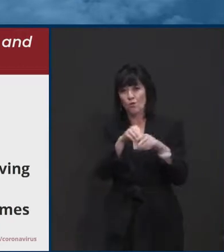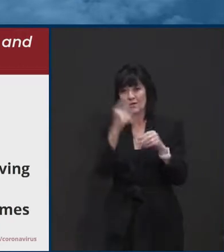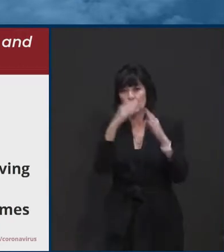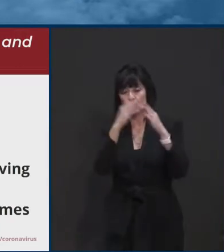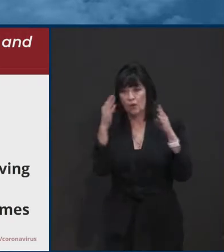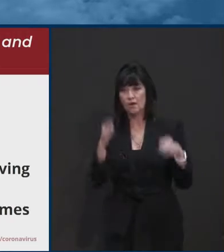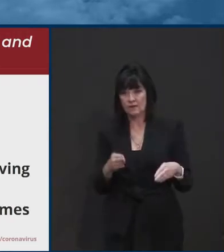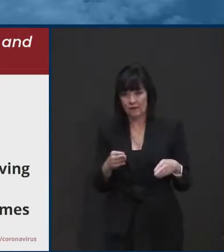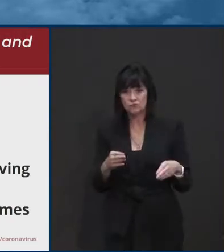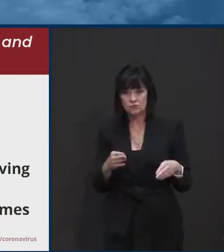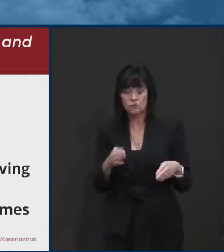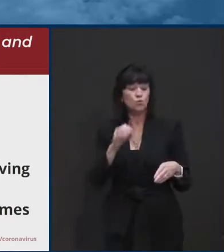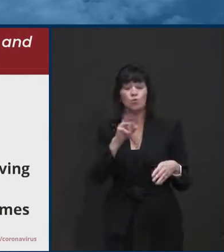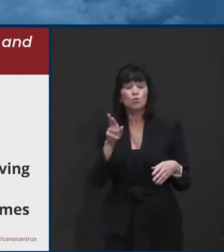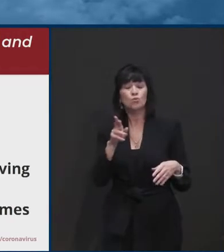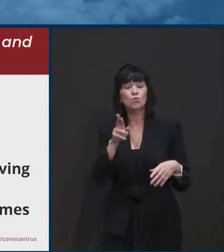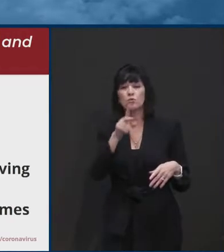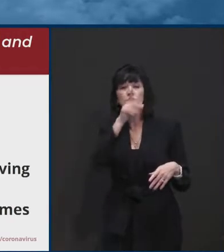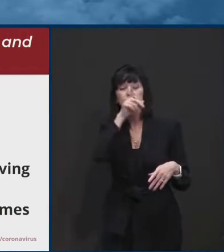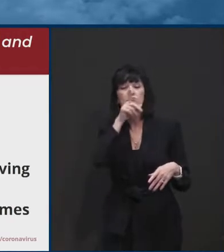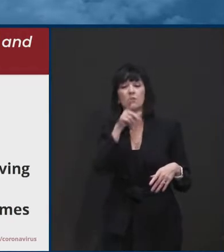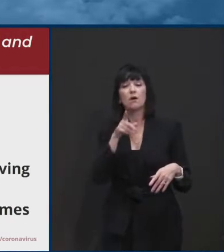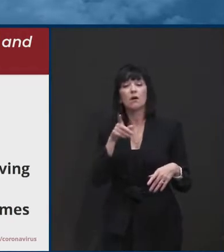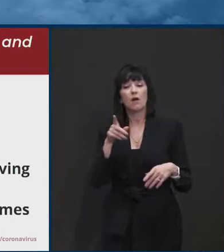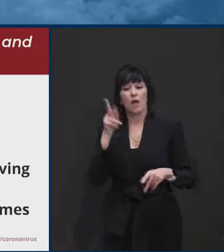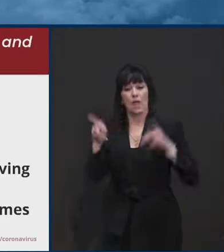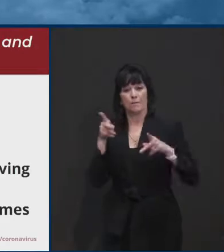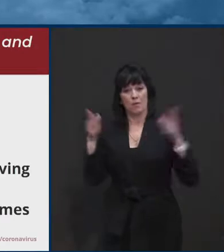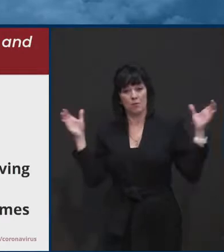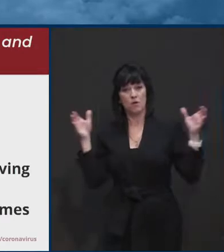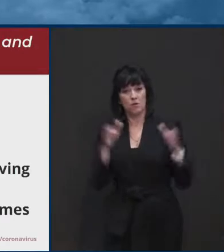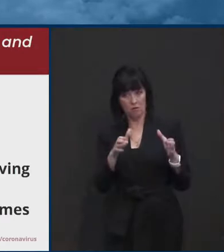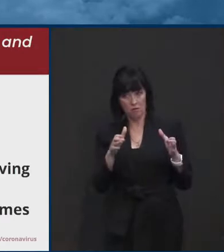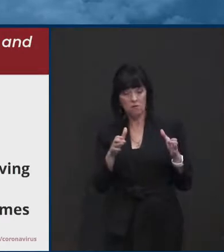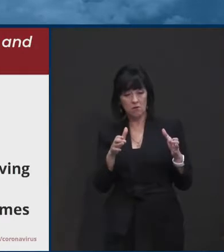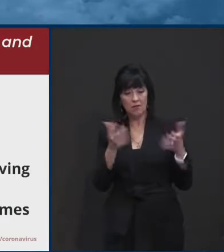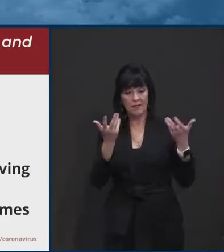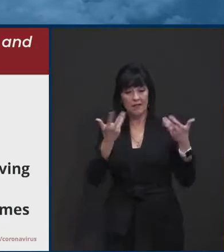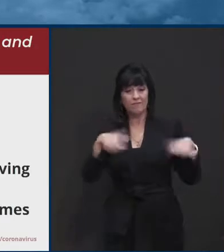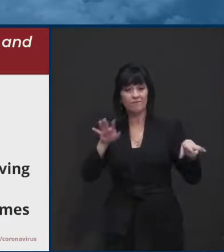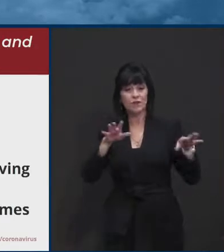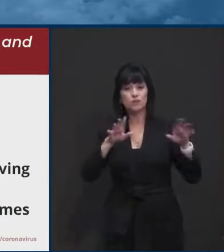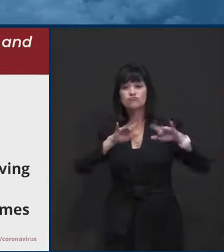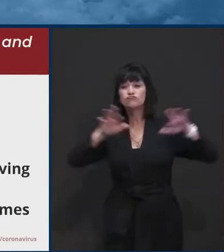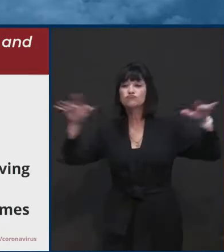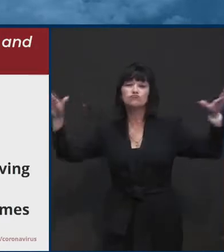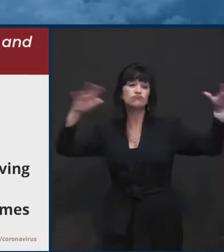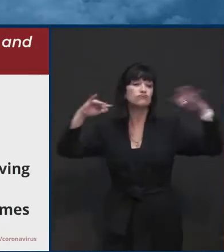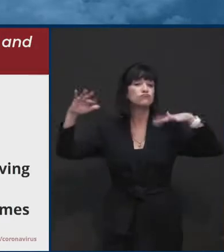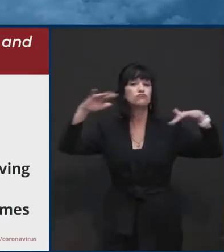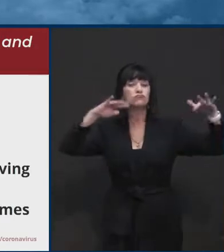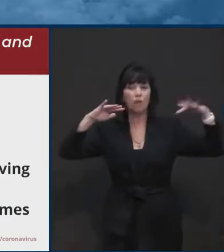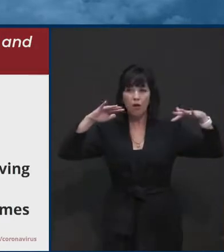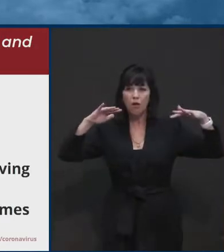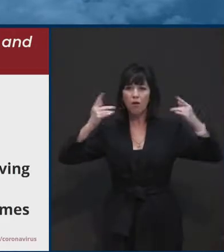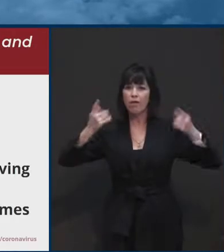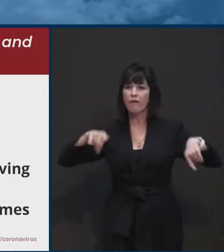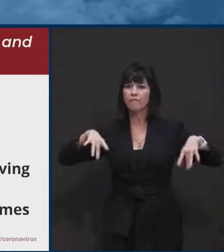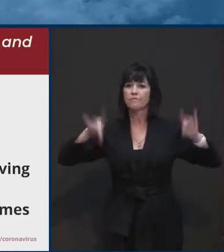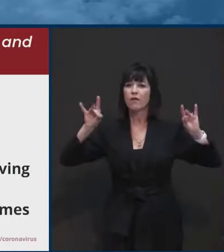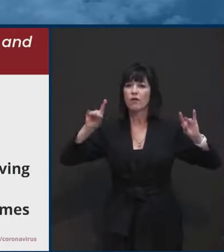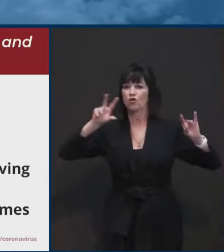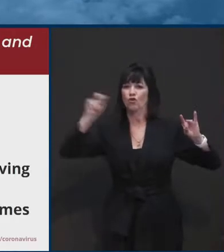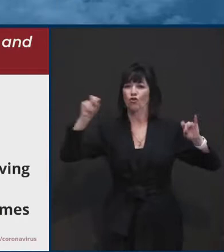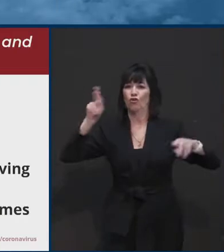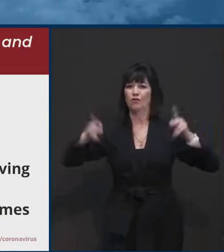ill after house parties. I will say I'm really astonished at how many Halloween parties that, um, took place in our